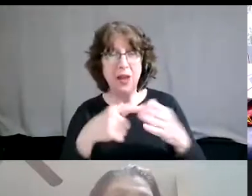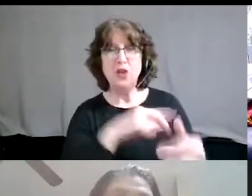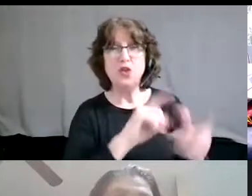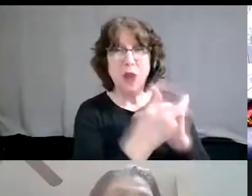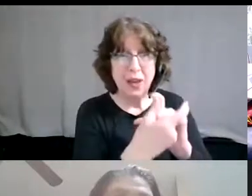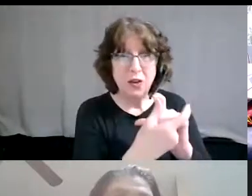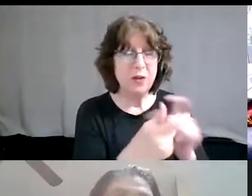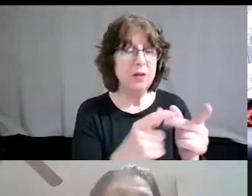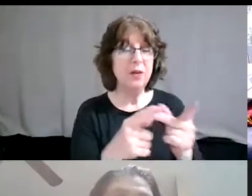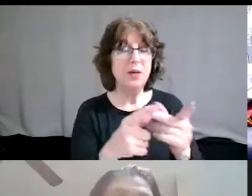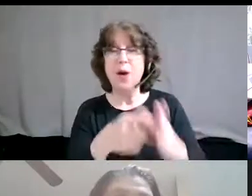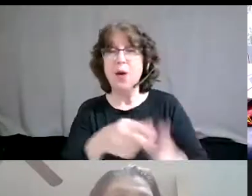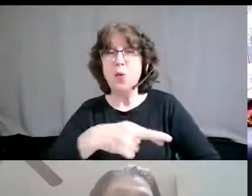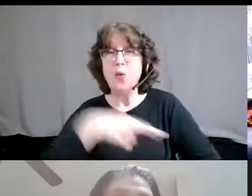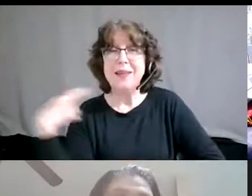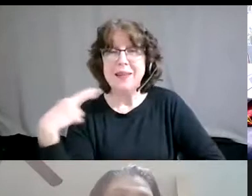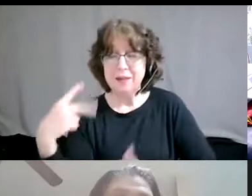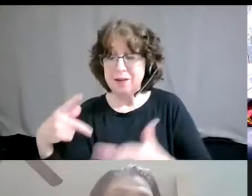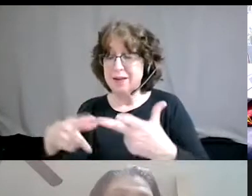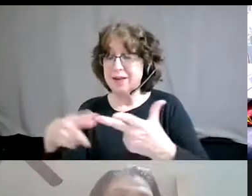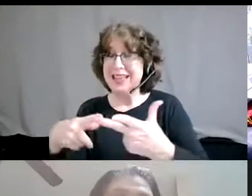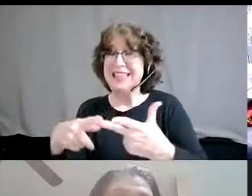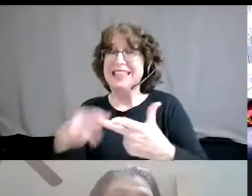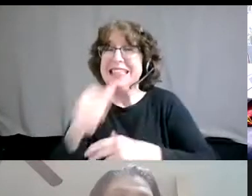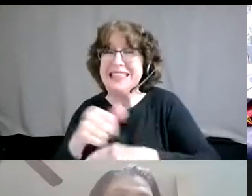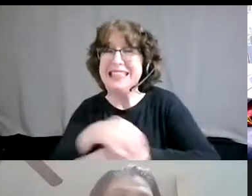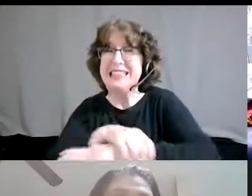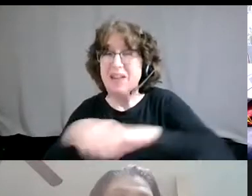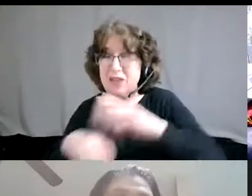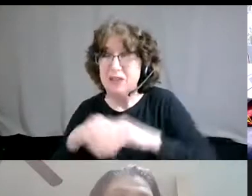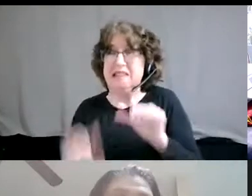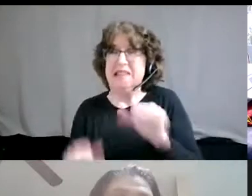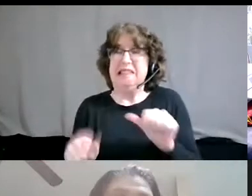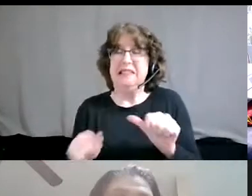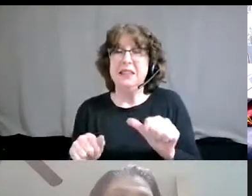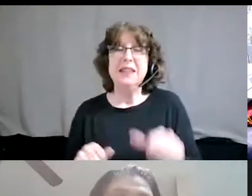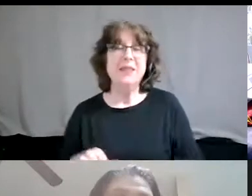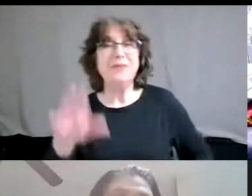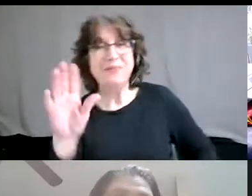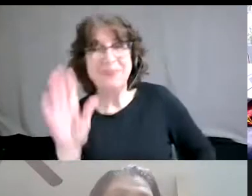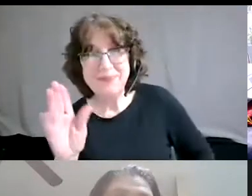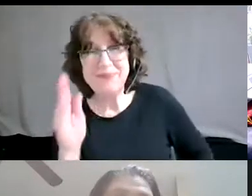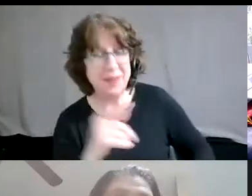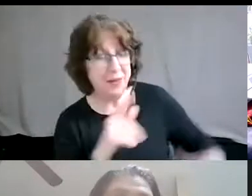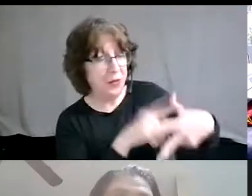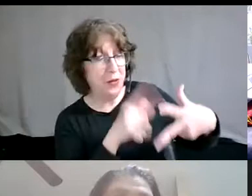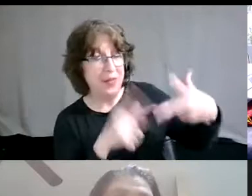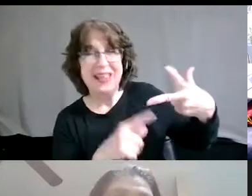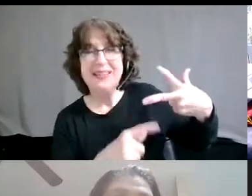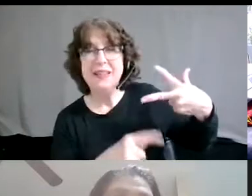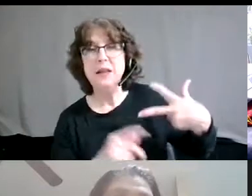discomfort, which are also three of the things that humans really, really hate to do naturally. Um,